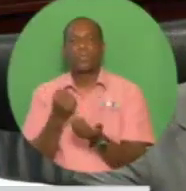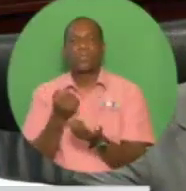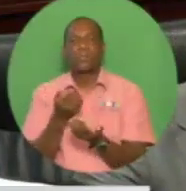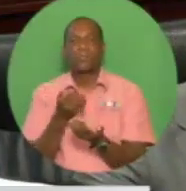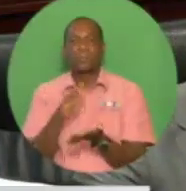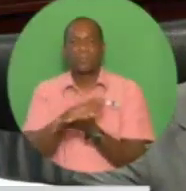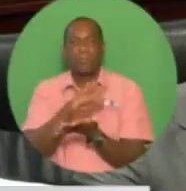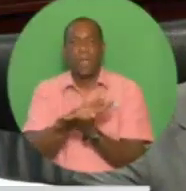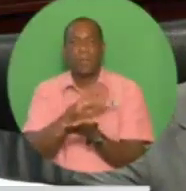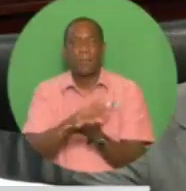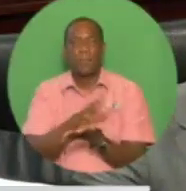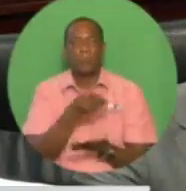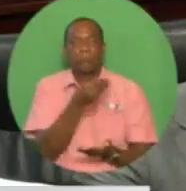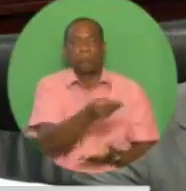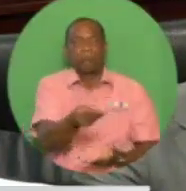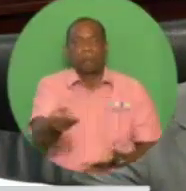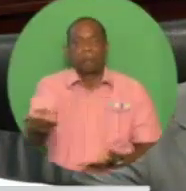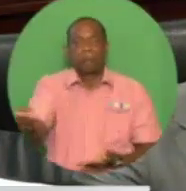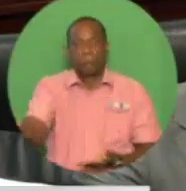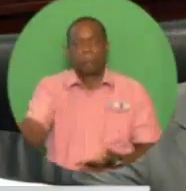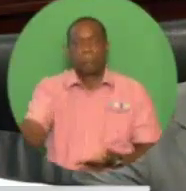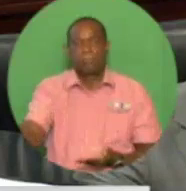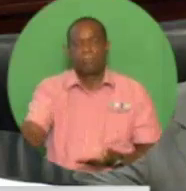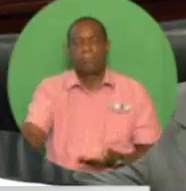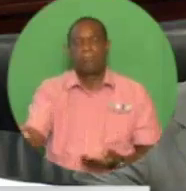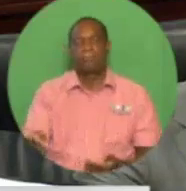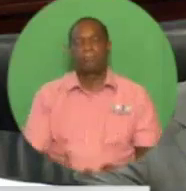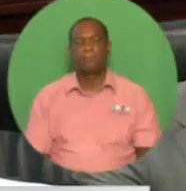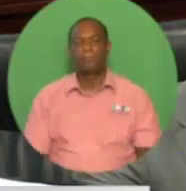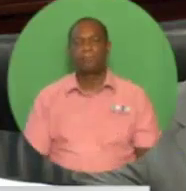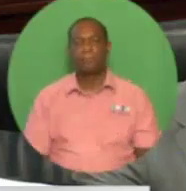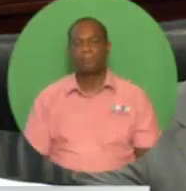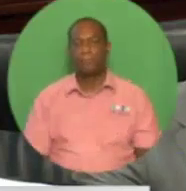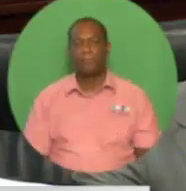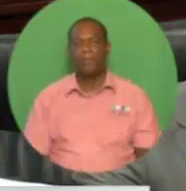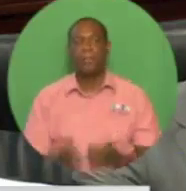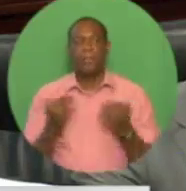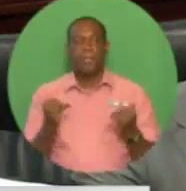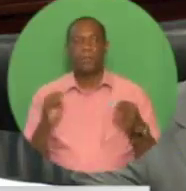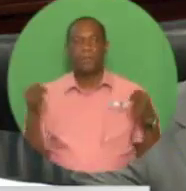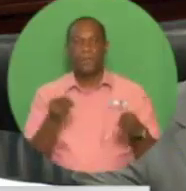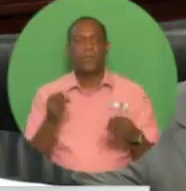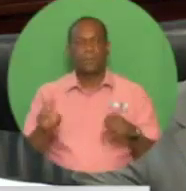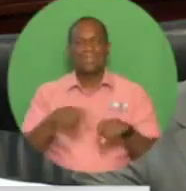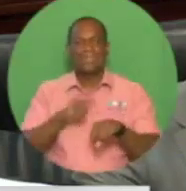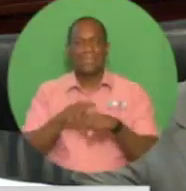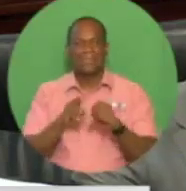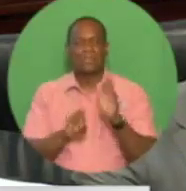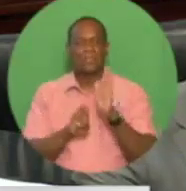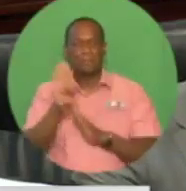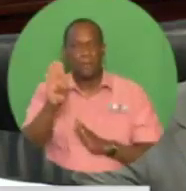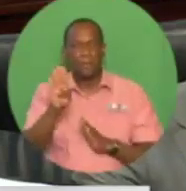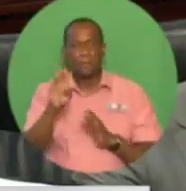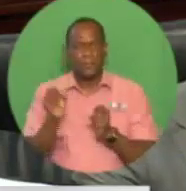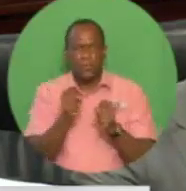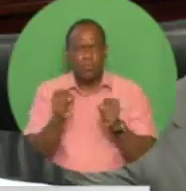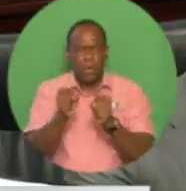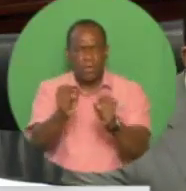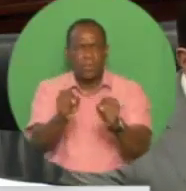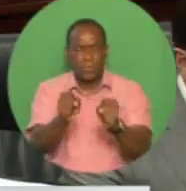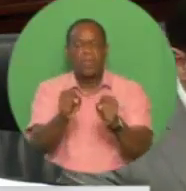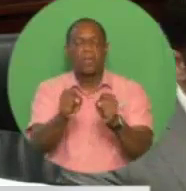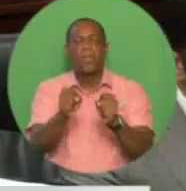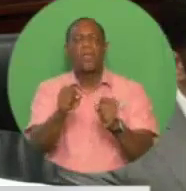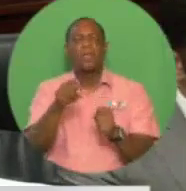our transformation is now being anchored on the national development strategy, as outlined in our Vision 2030 document laid